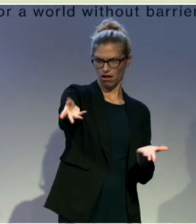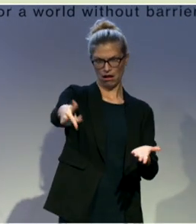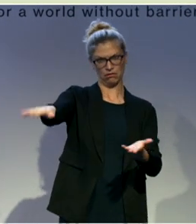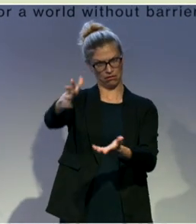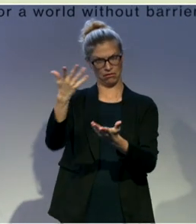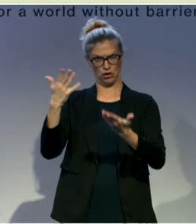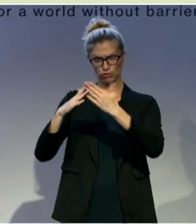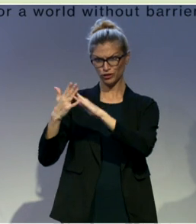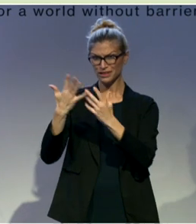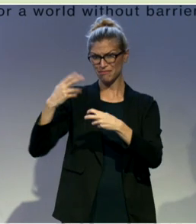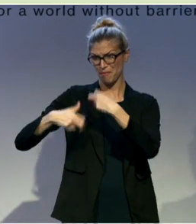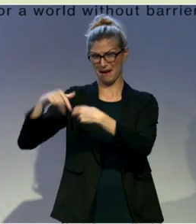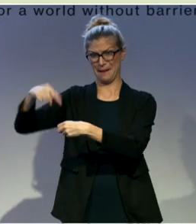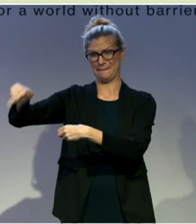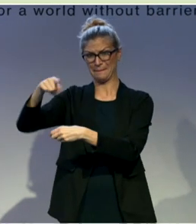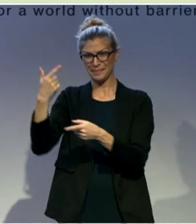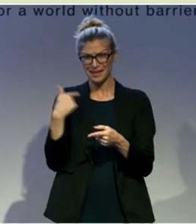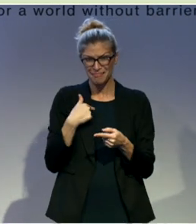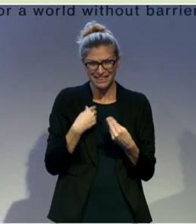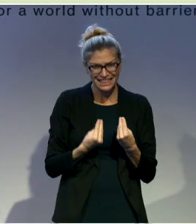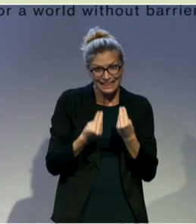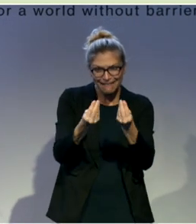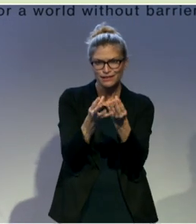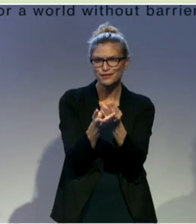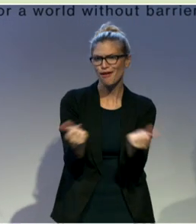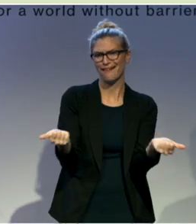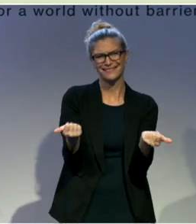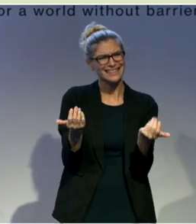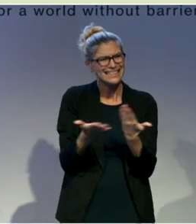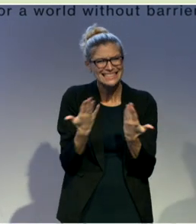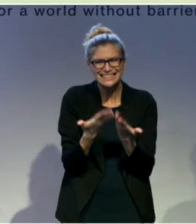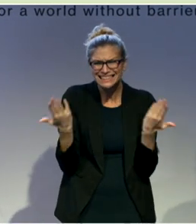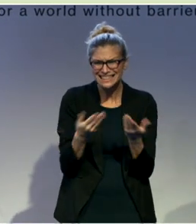solution. Education, bring education to the people.